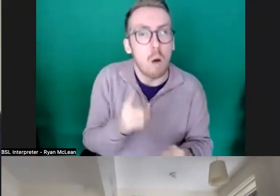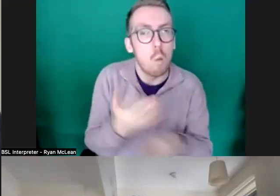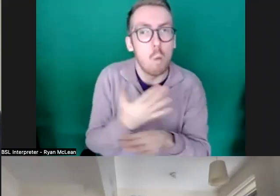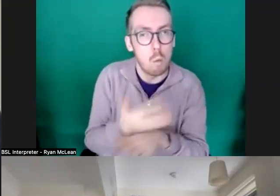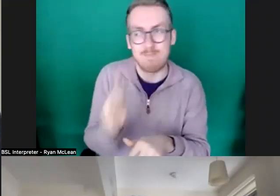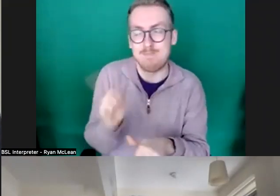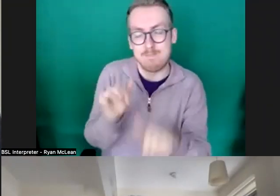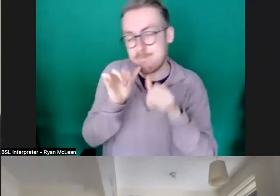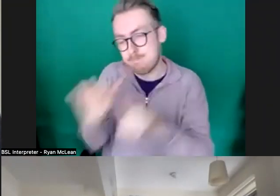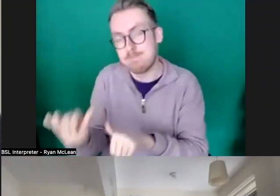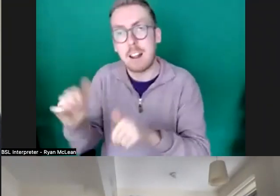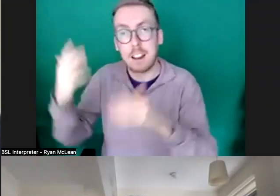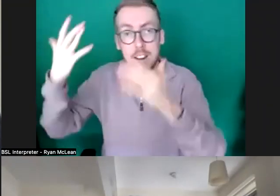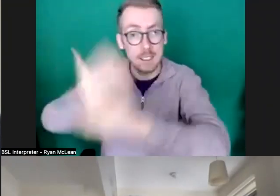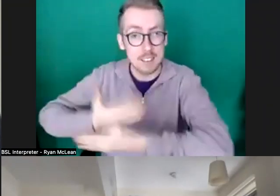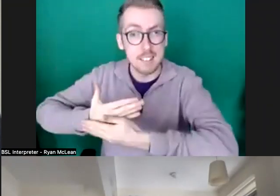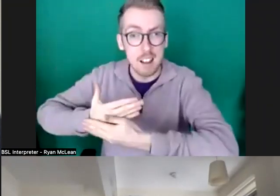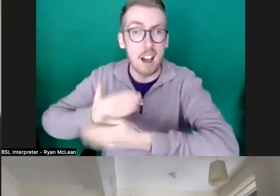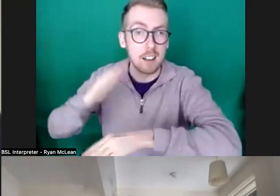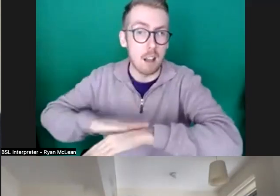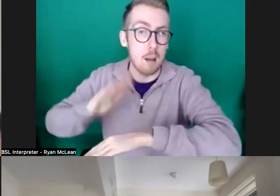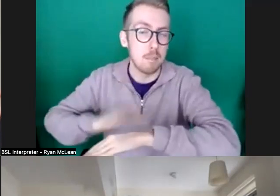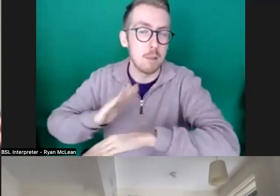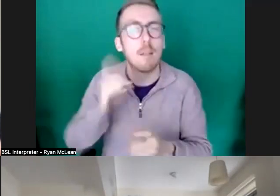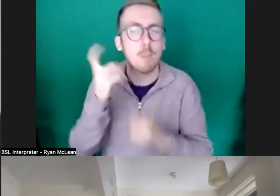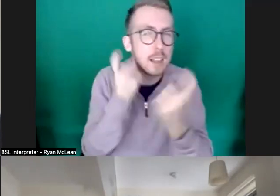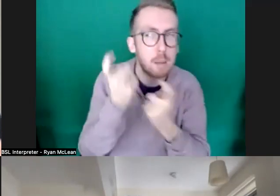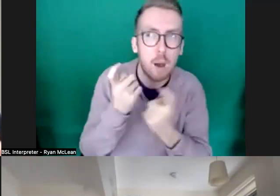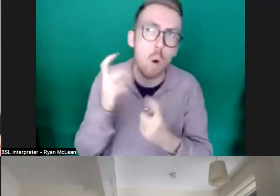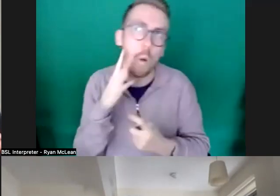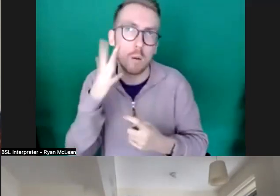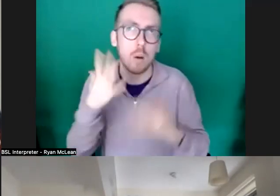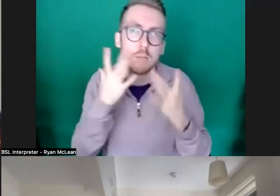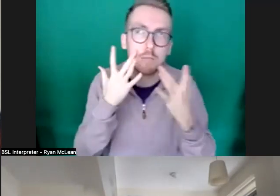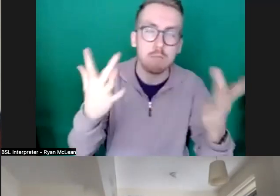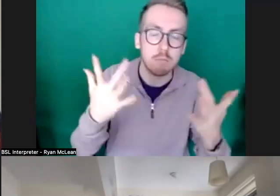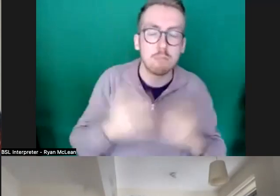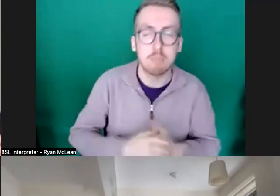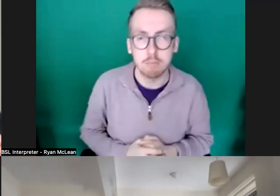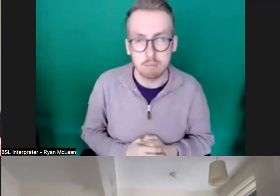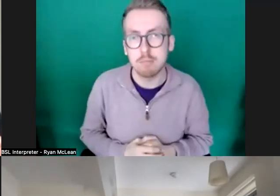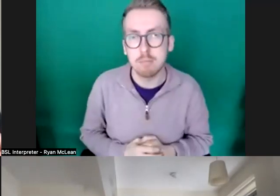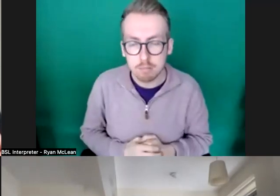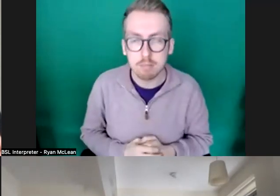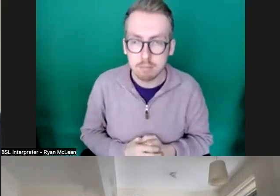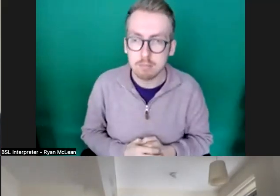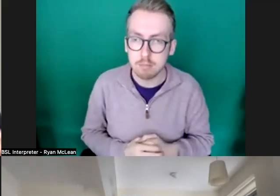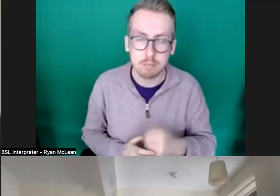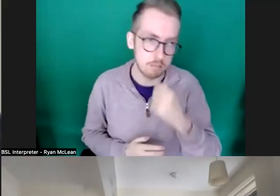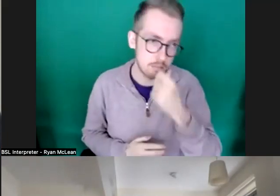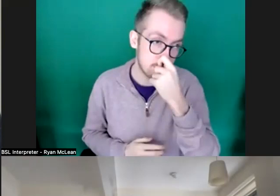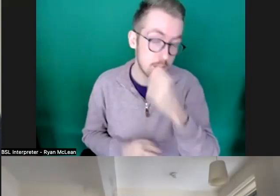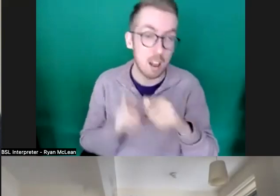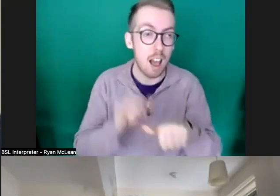more suited to kind of an after dark kind of context and but at the same time um because after